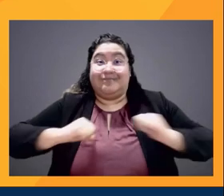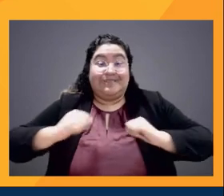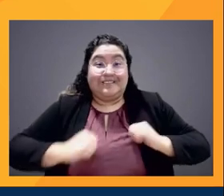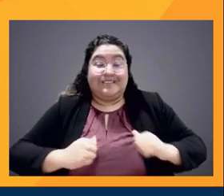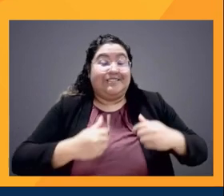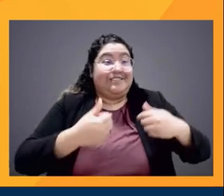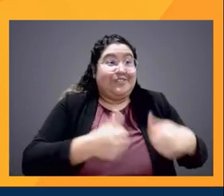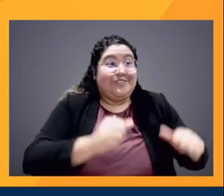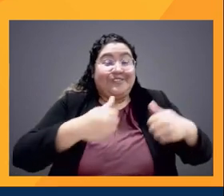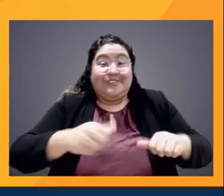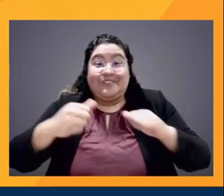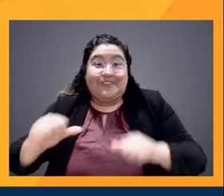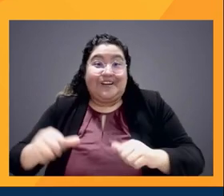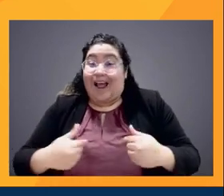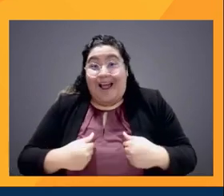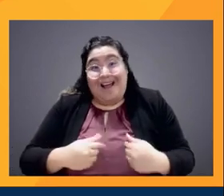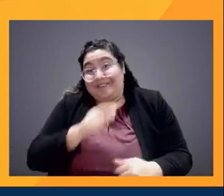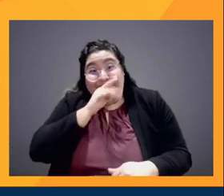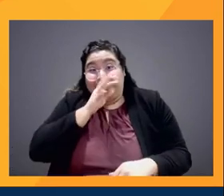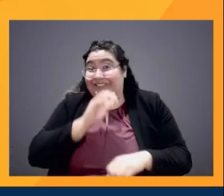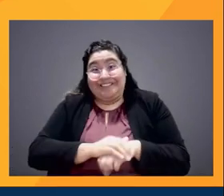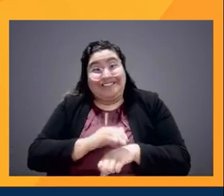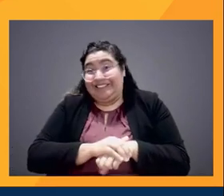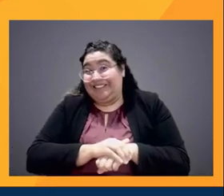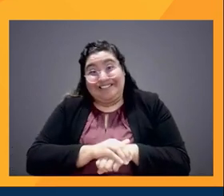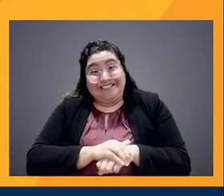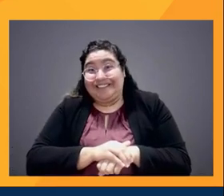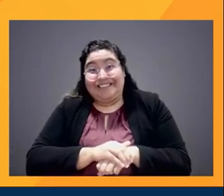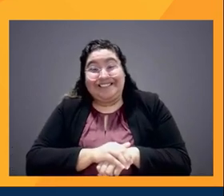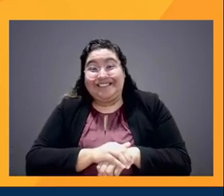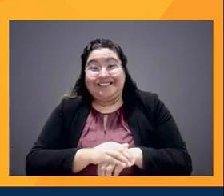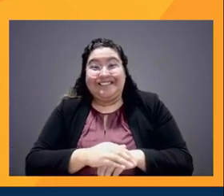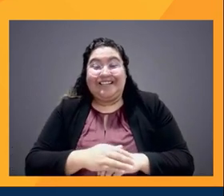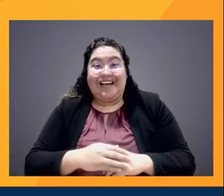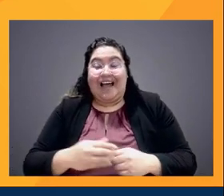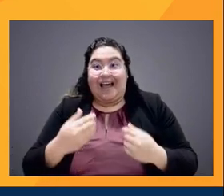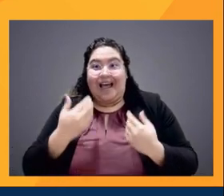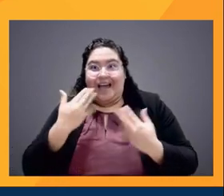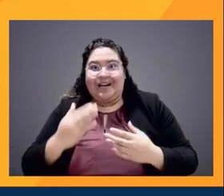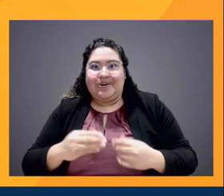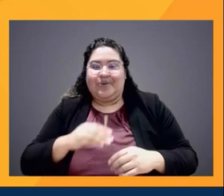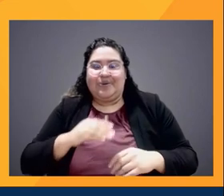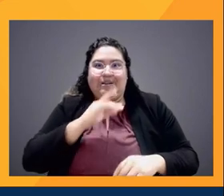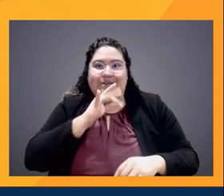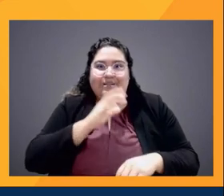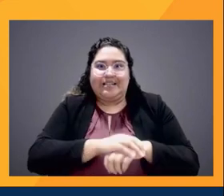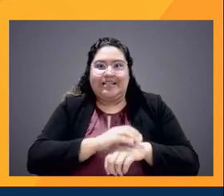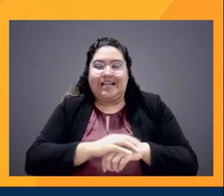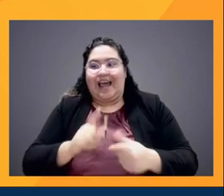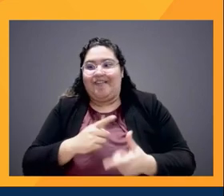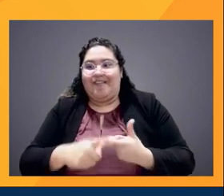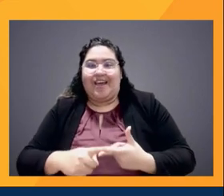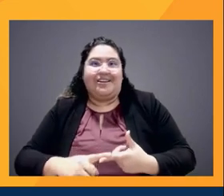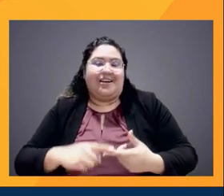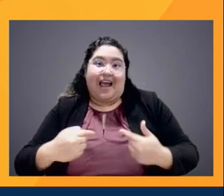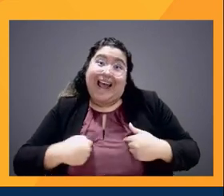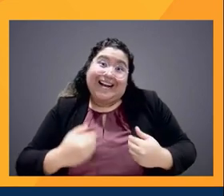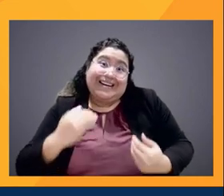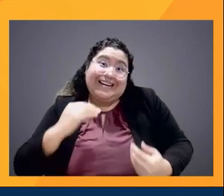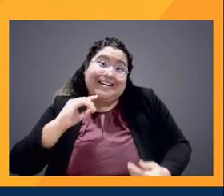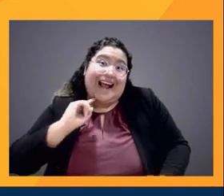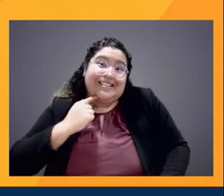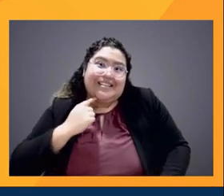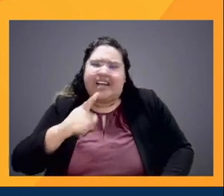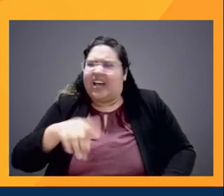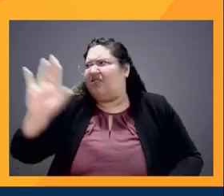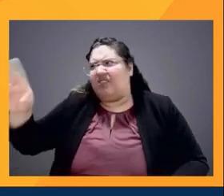to learn how to really, you know, speak English. And then the whole thing with the accent, like, oh, you need to get rid of the accent. And, you